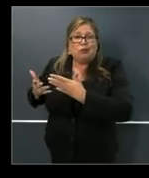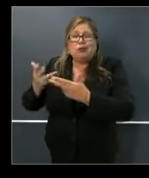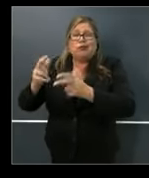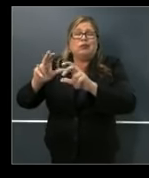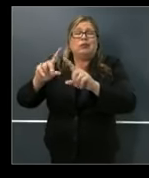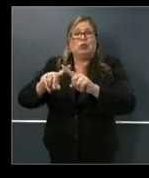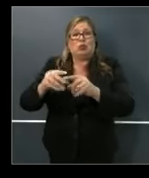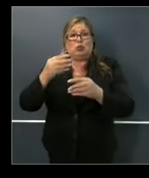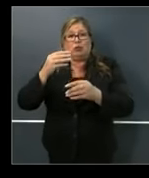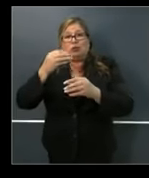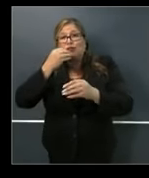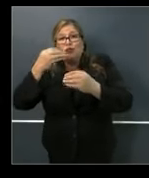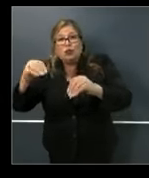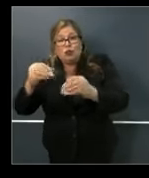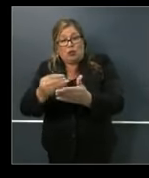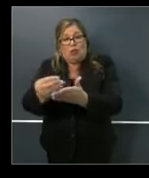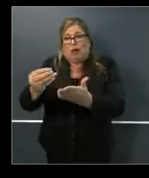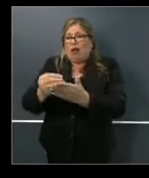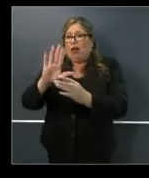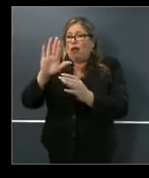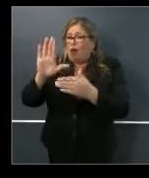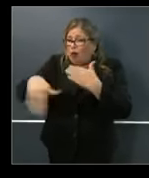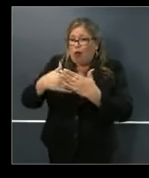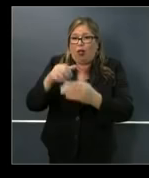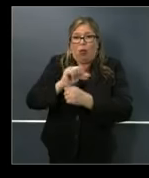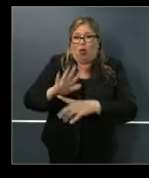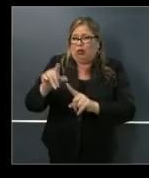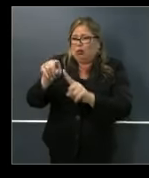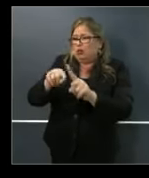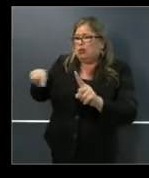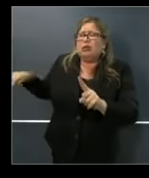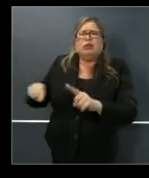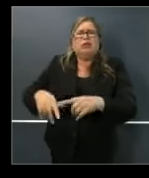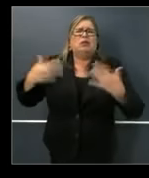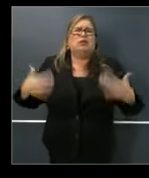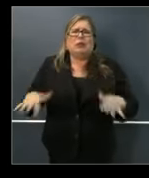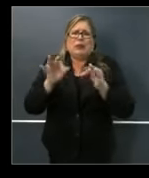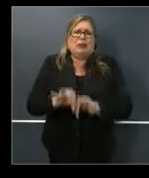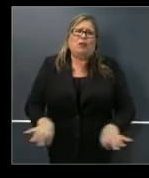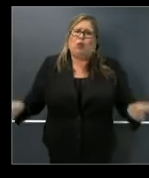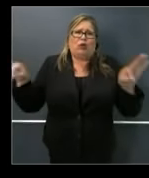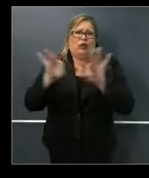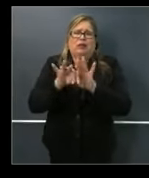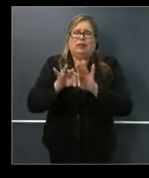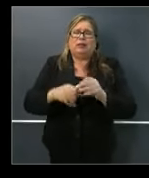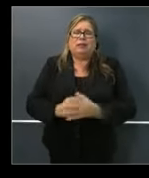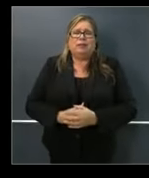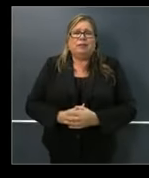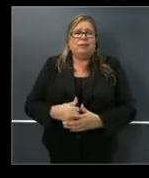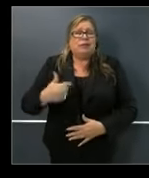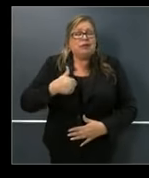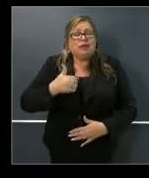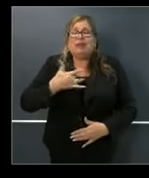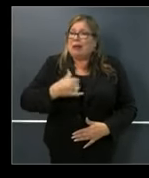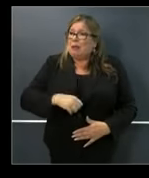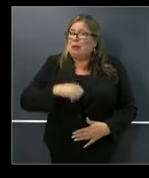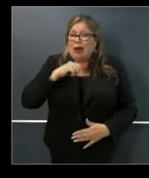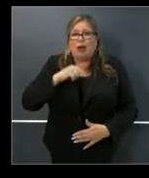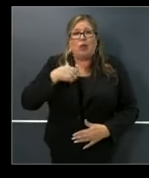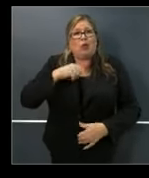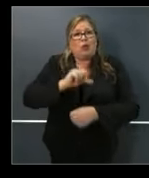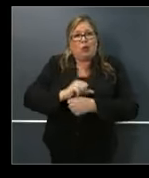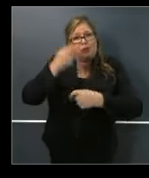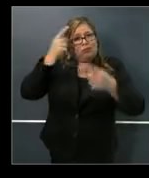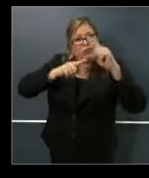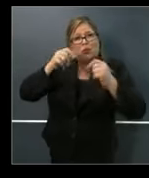that's of critical importance. We have been proud and are proud to work collaboratively with your office and with Ron